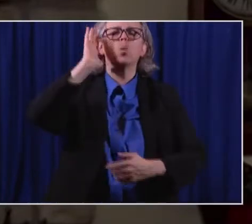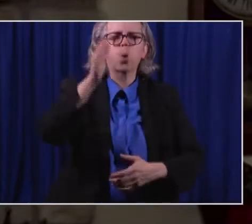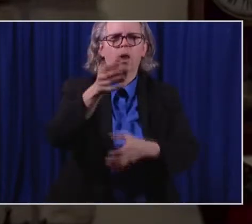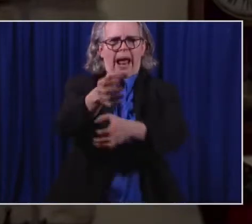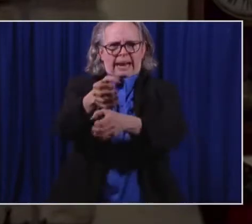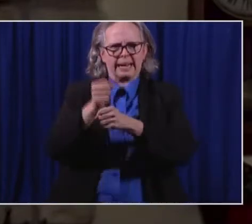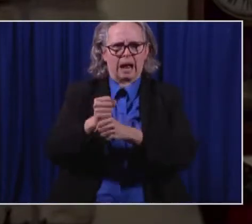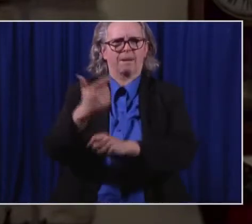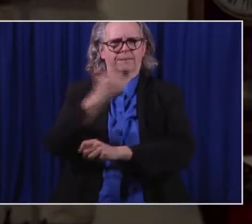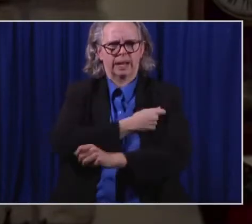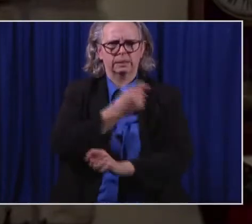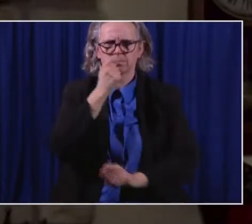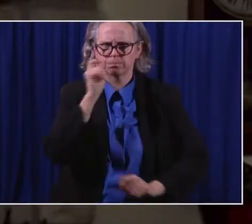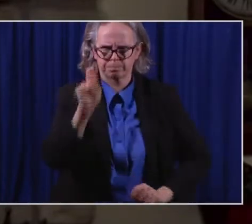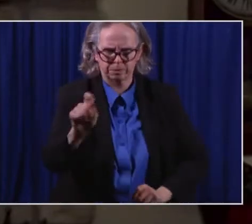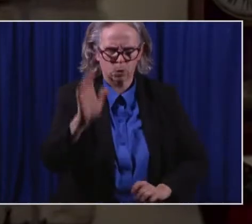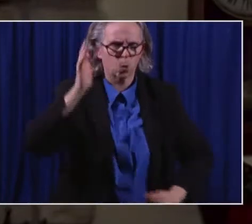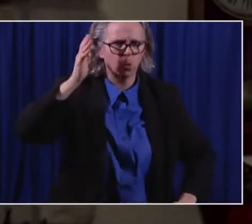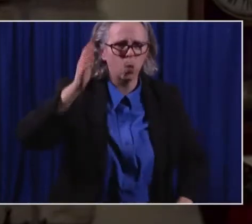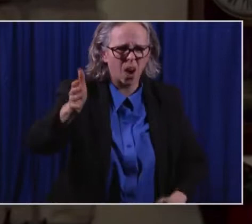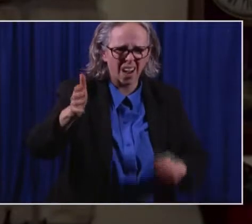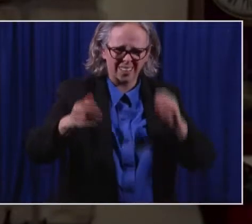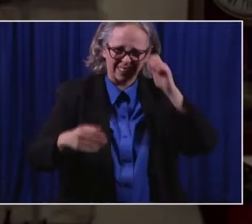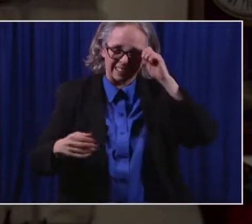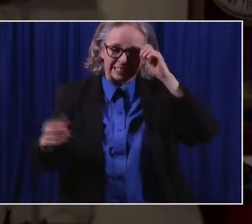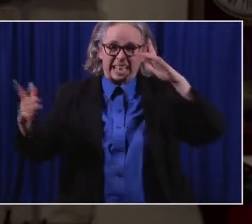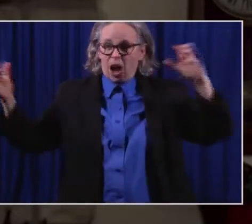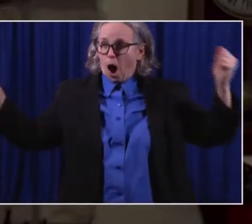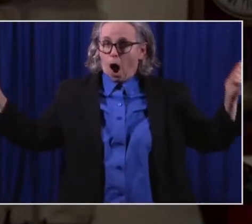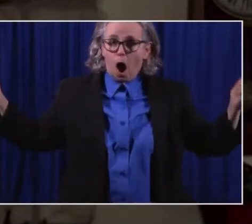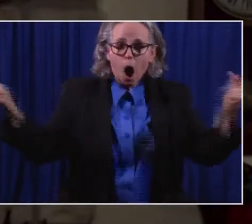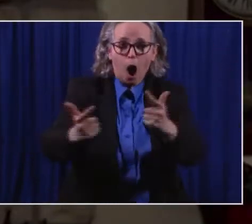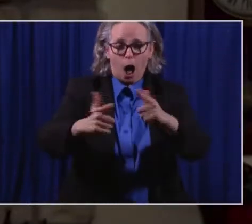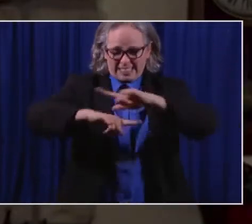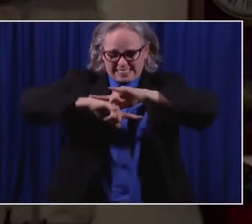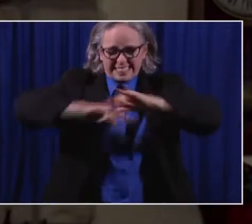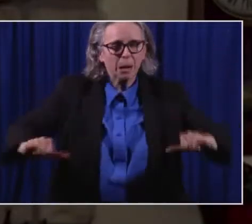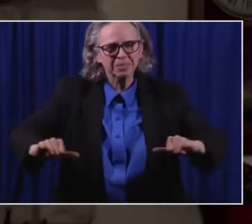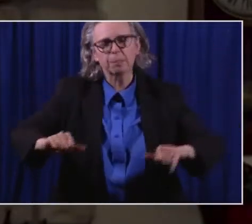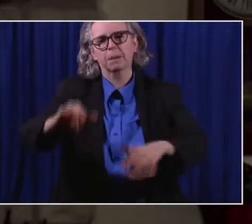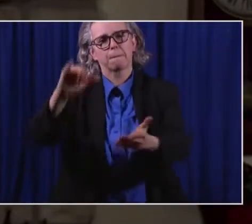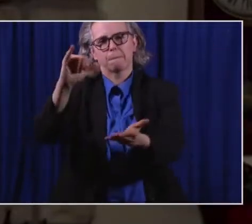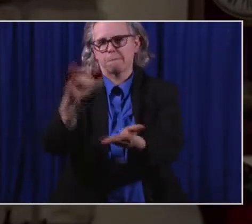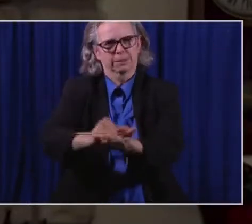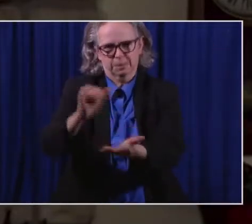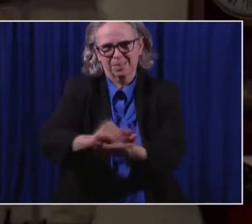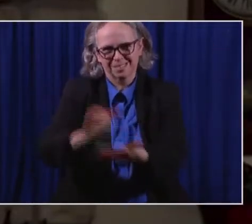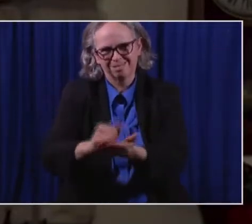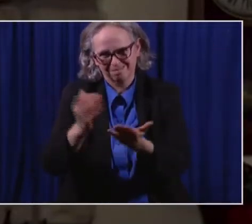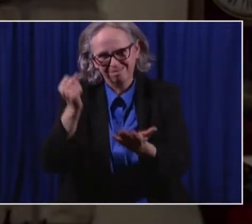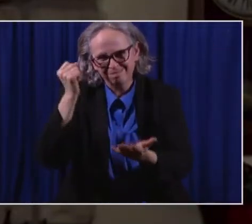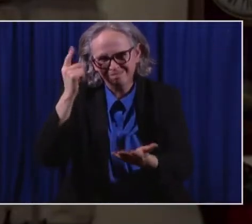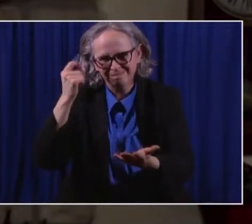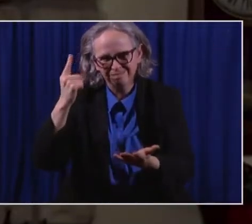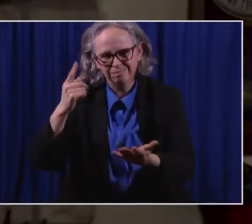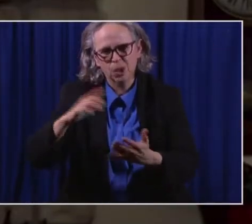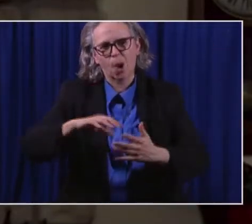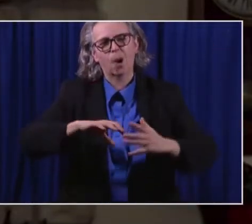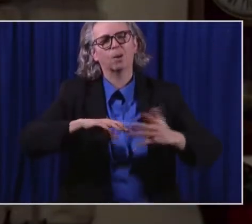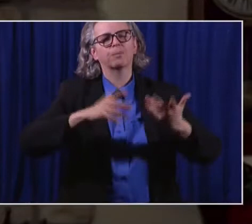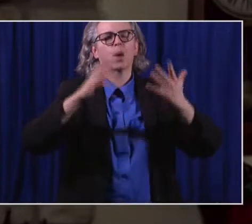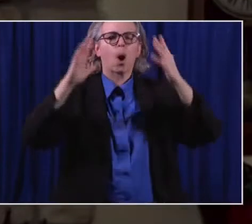just, they just can't get it all today to state the obvious. What we hope is that there'll be additional